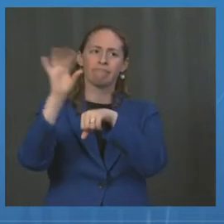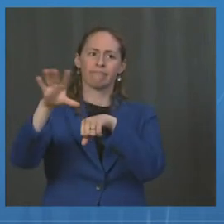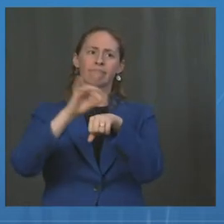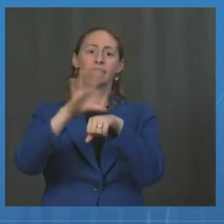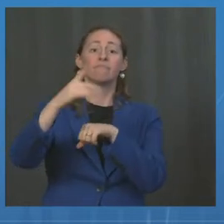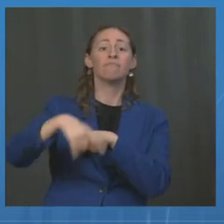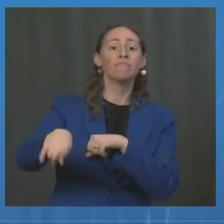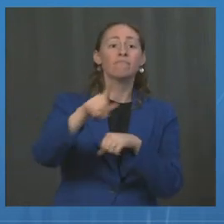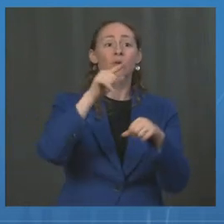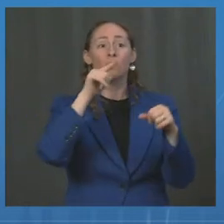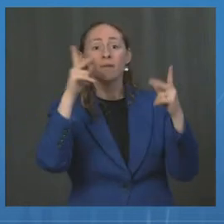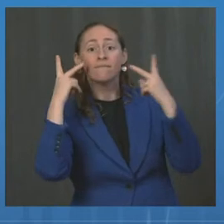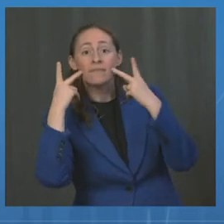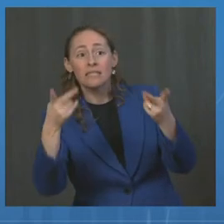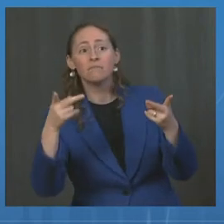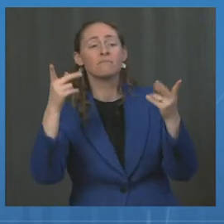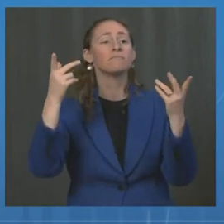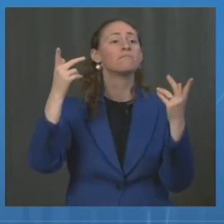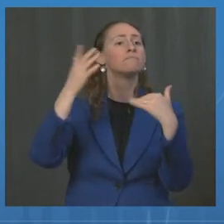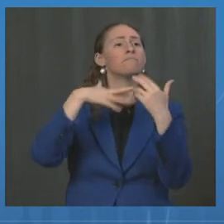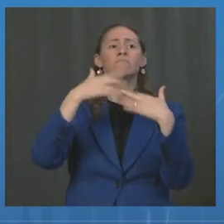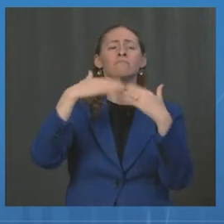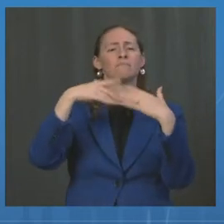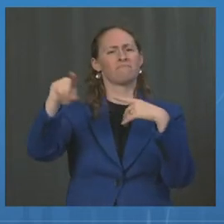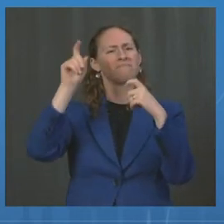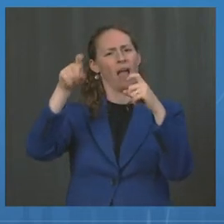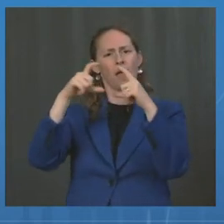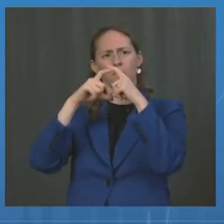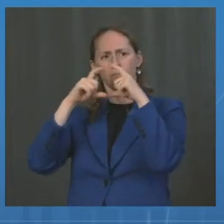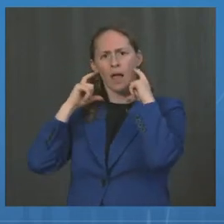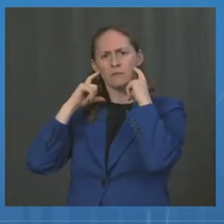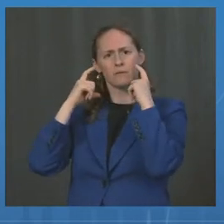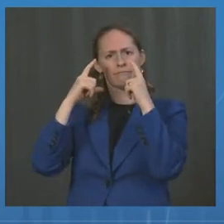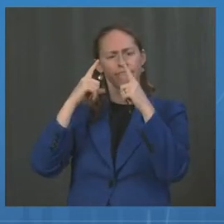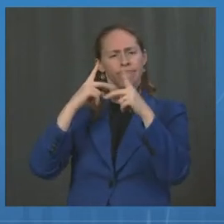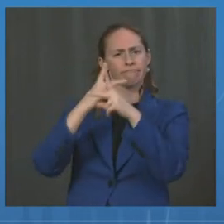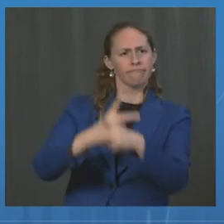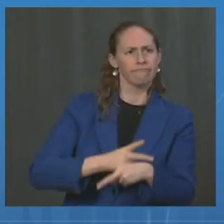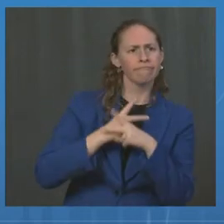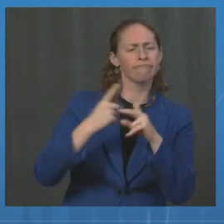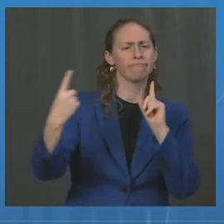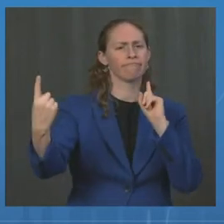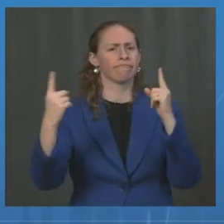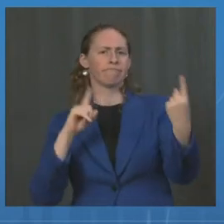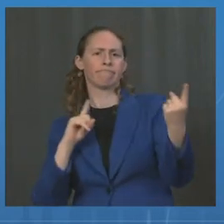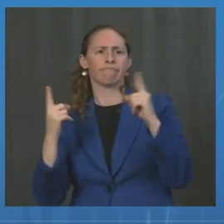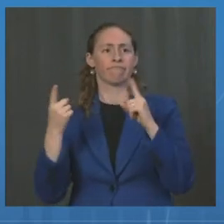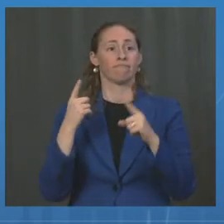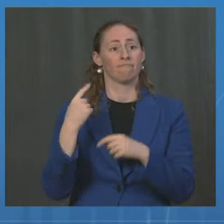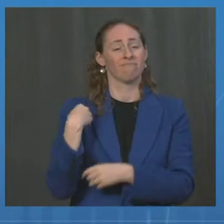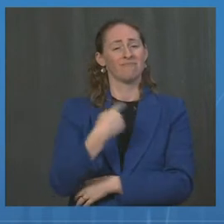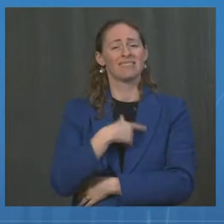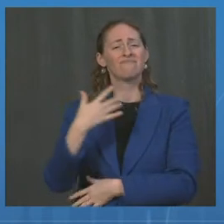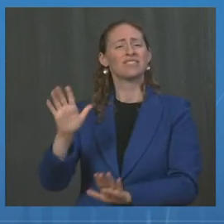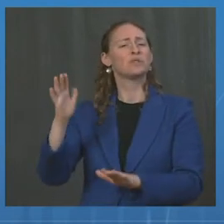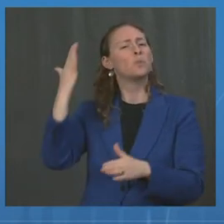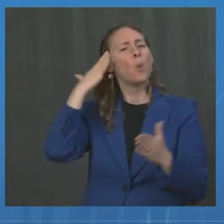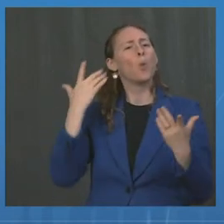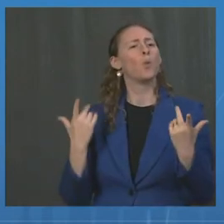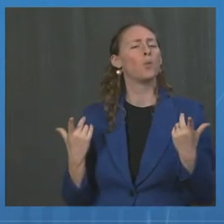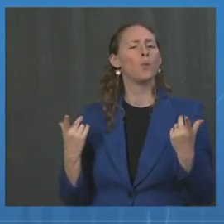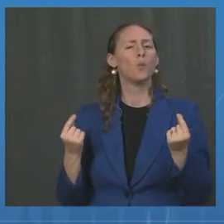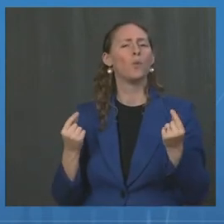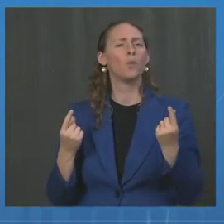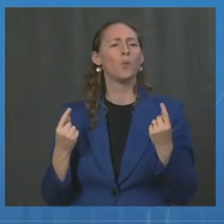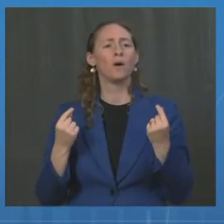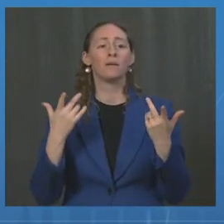there are additional layers of protection in school. We know what we need to do to protect our children. Get vaccinated, wear masks, and